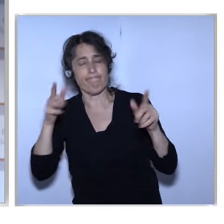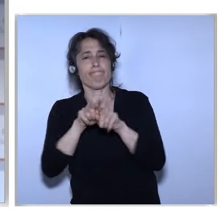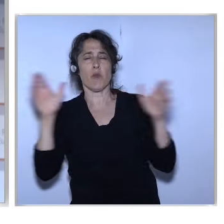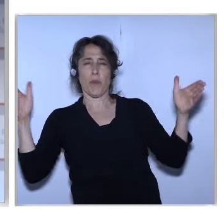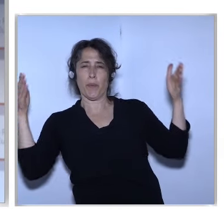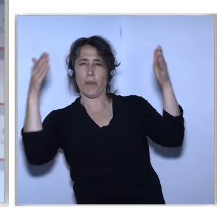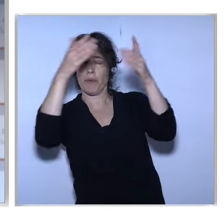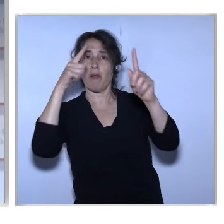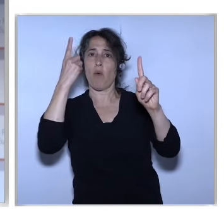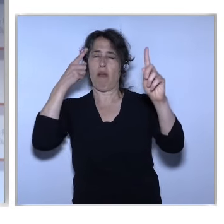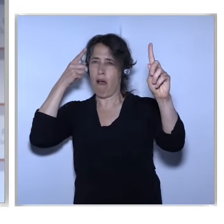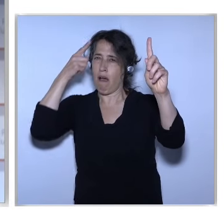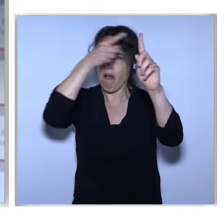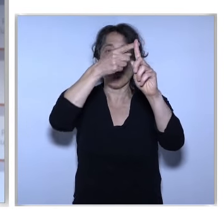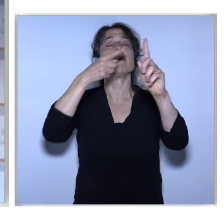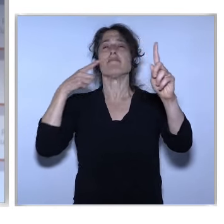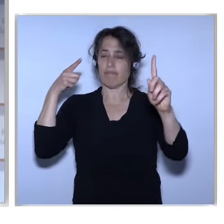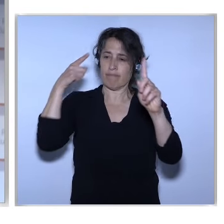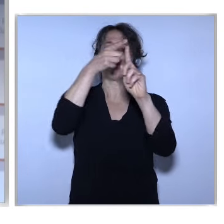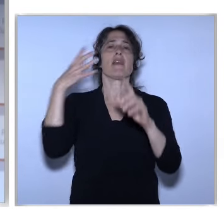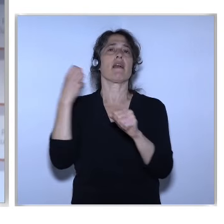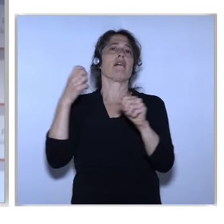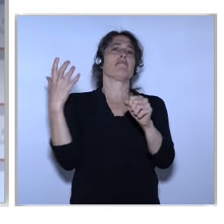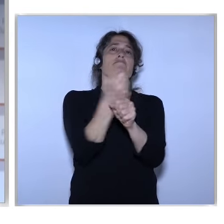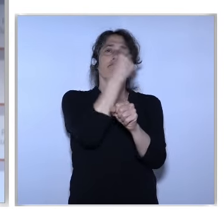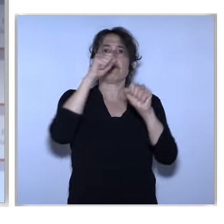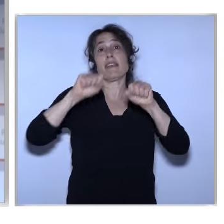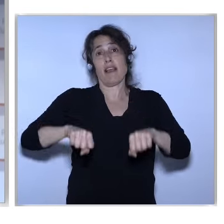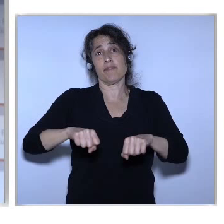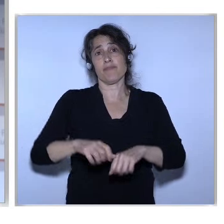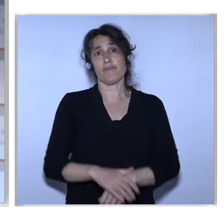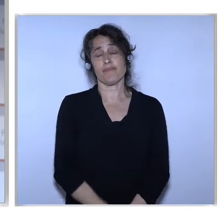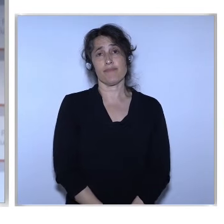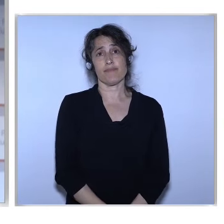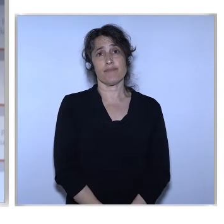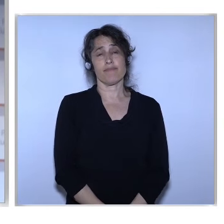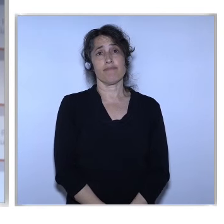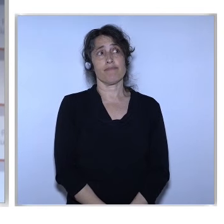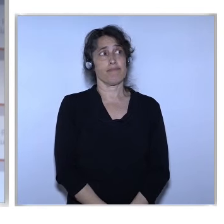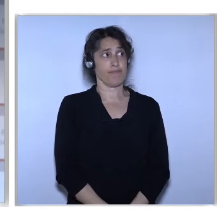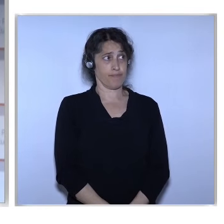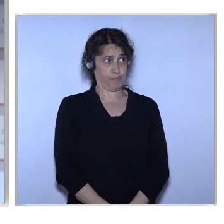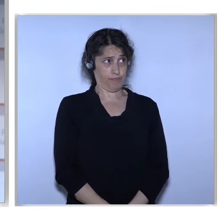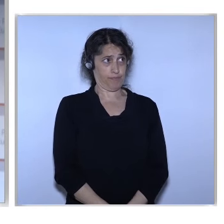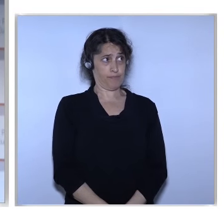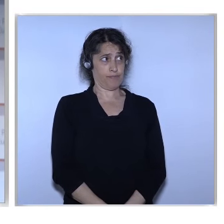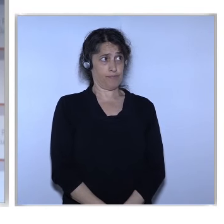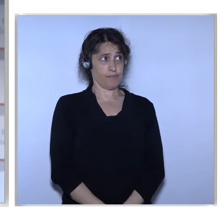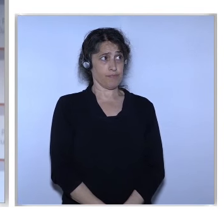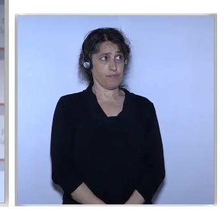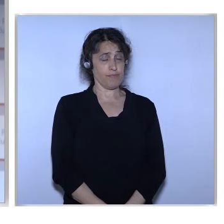economic and social challenges It is a mid of June A few days before